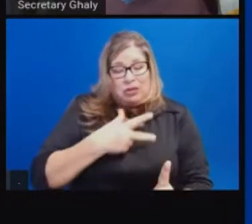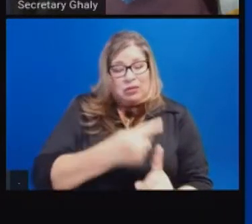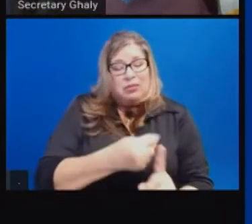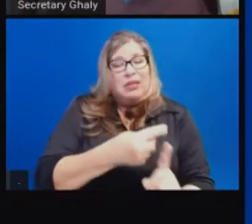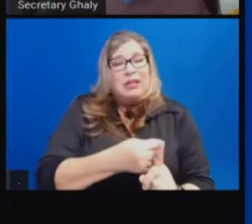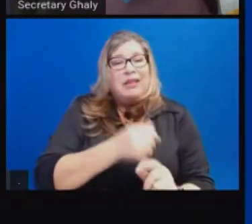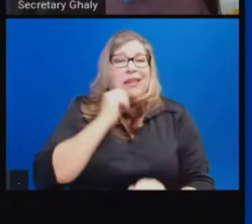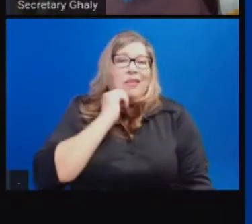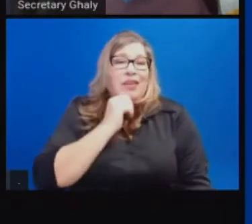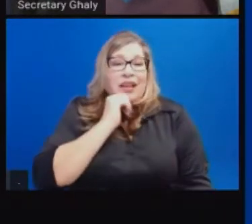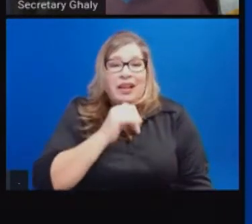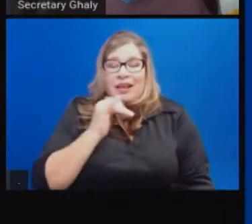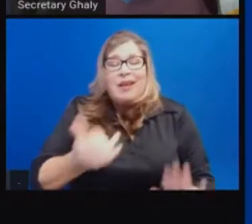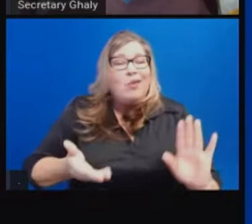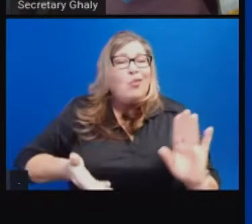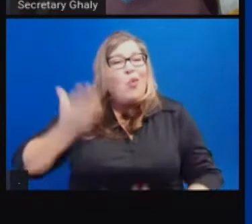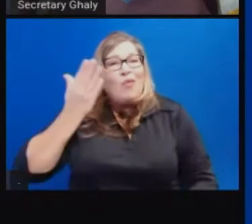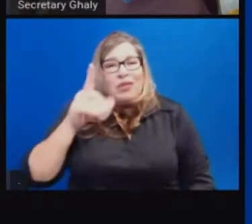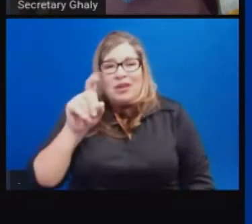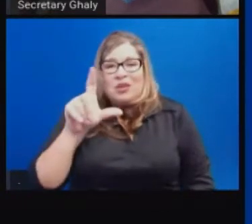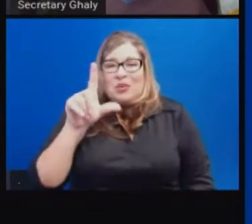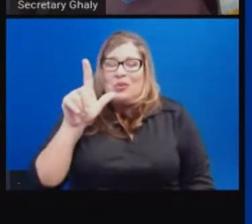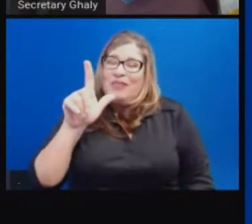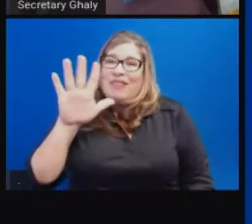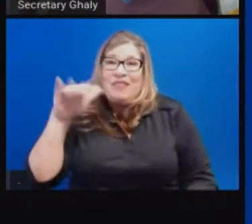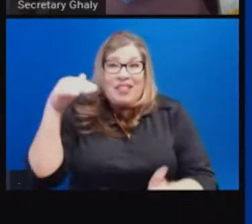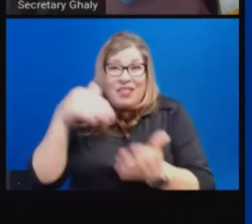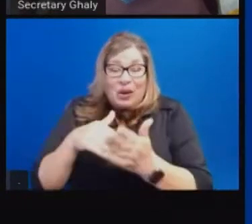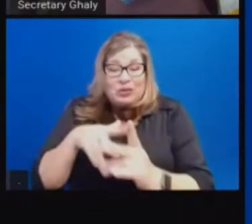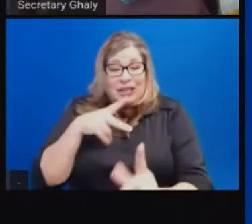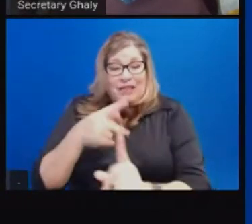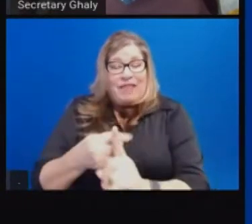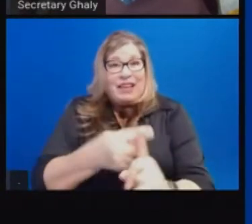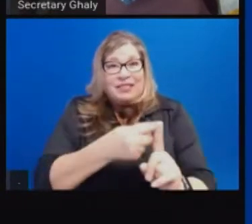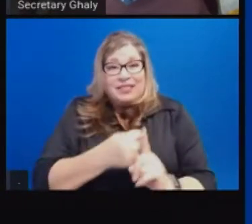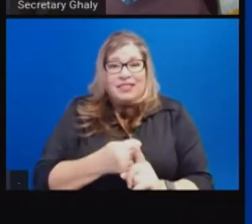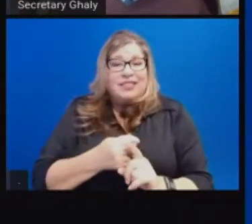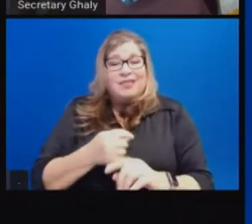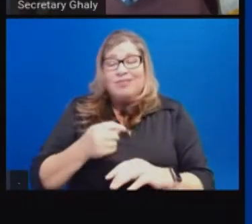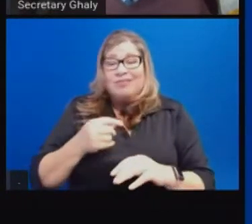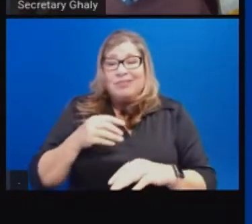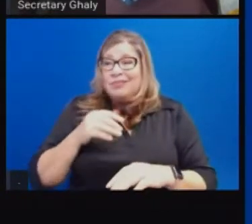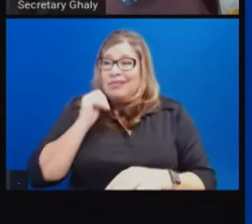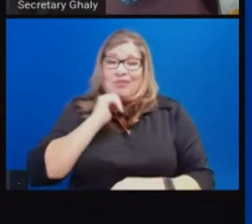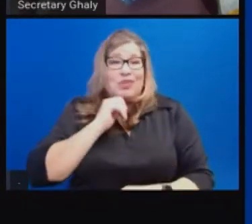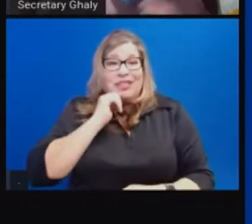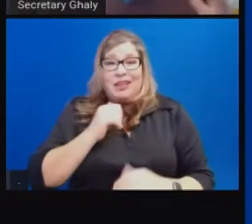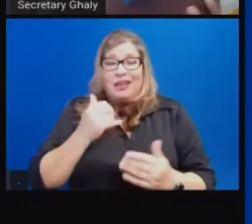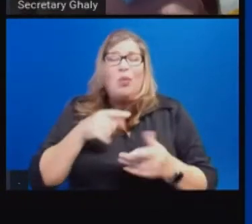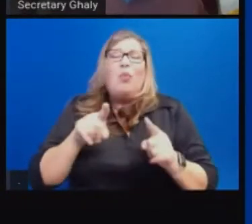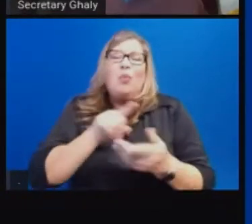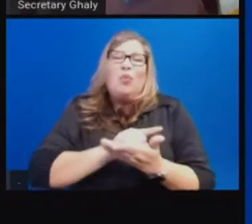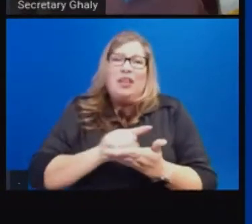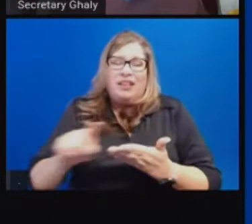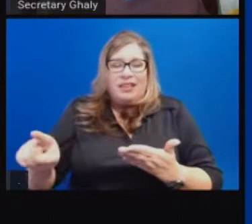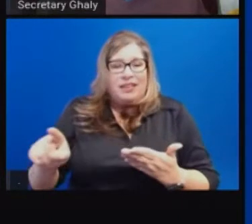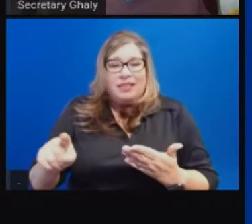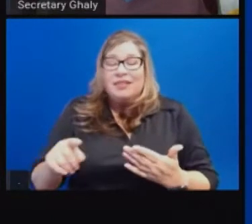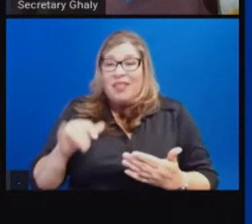on a weekday to over 125,000 done on weekdays today, all in the course of 10 days.